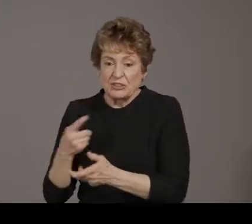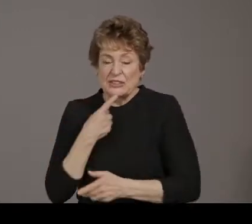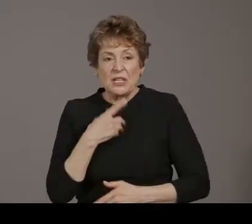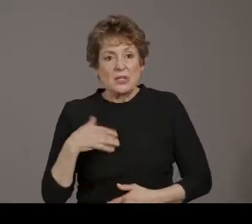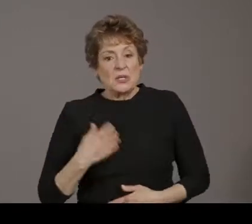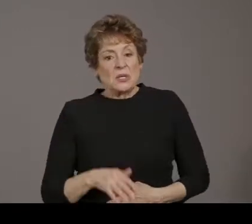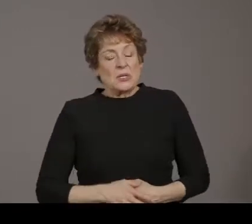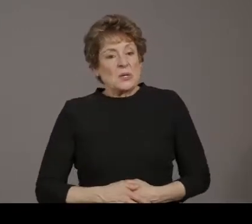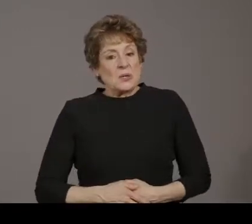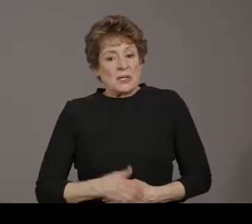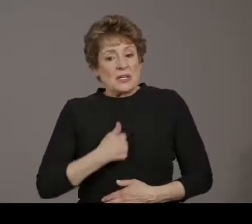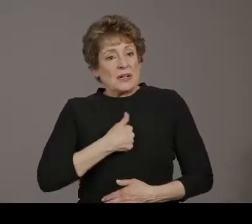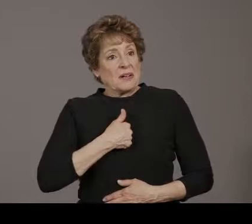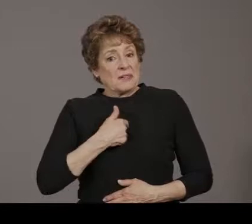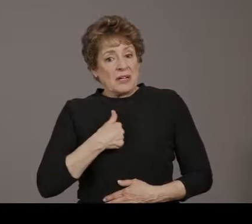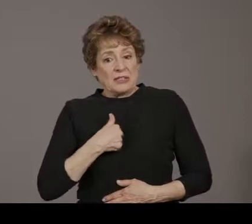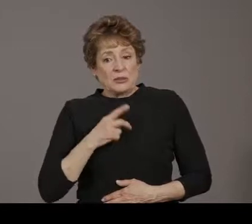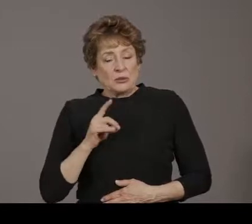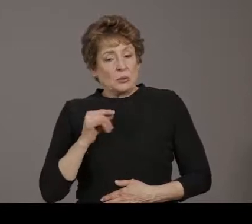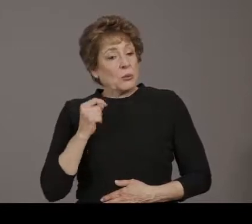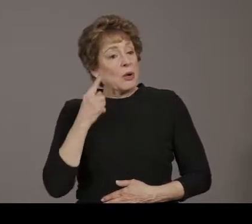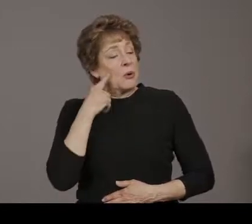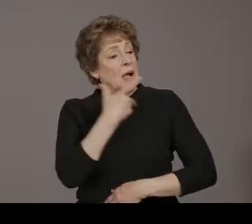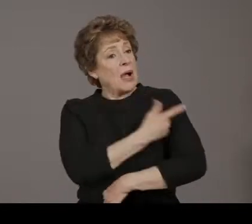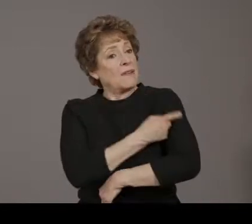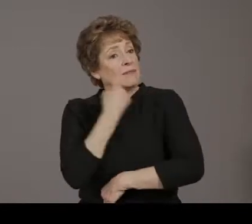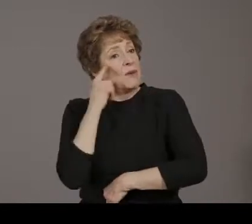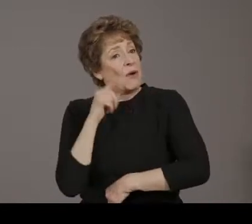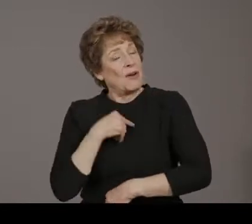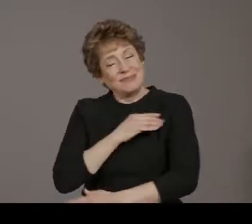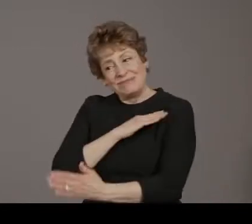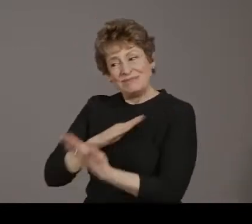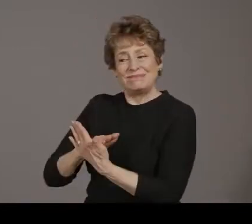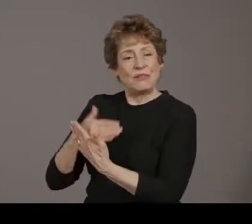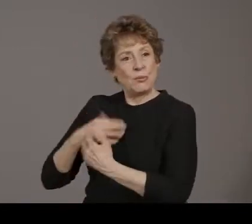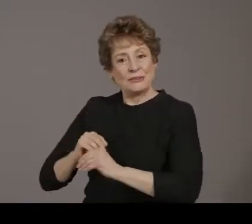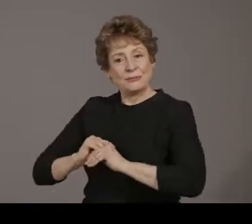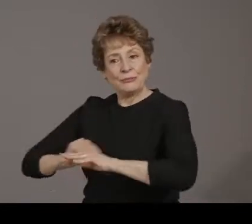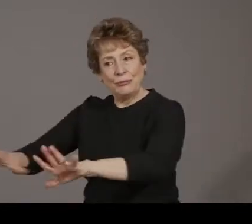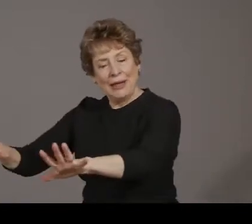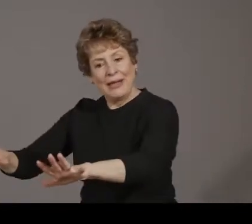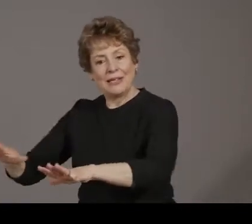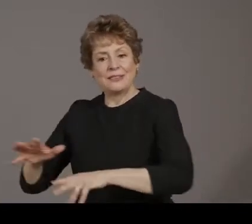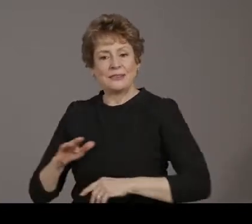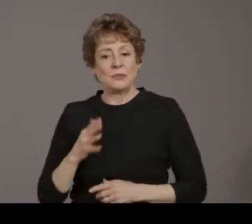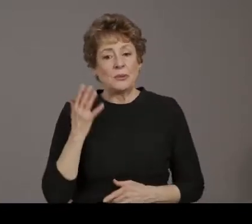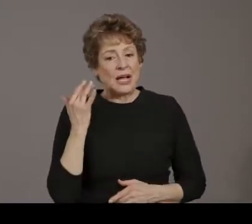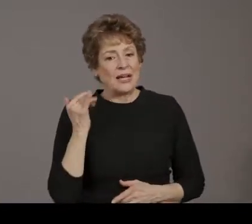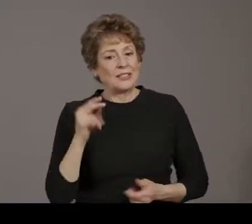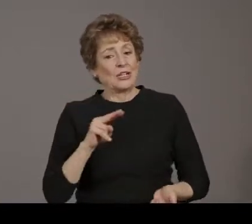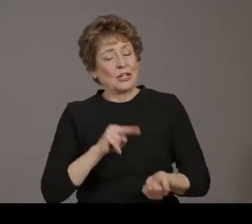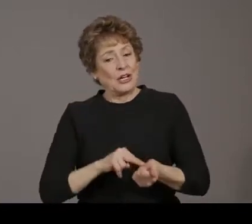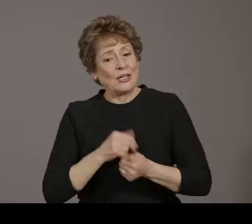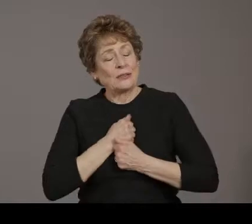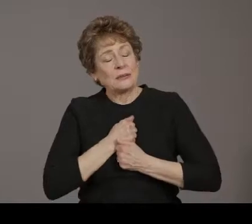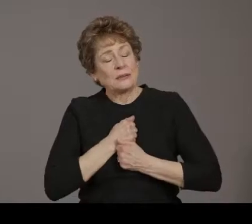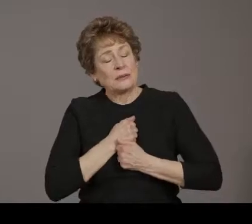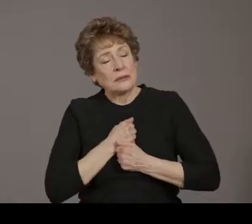that we all need to do something because they are all tired. And so that's a really great message. We can also go.